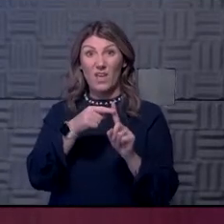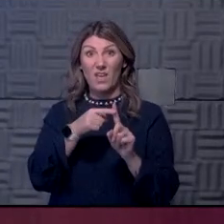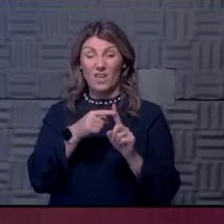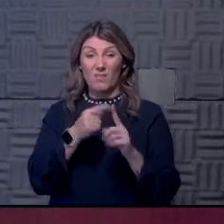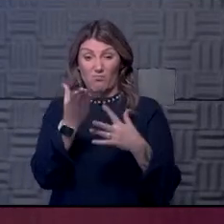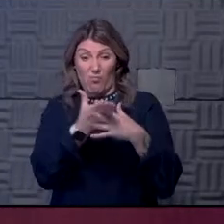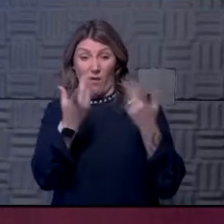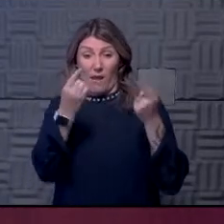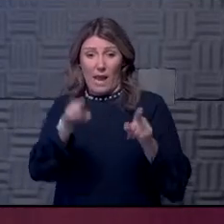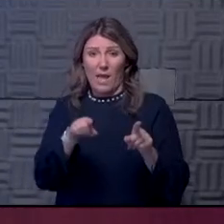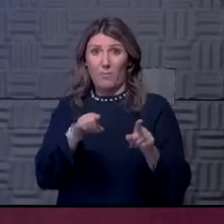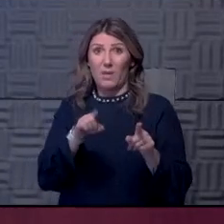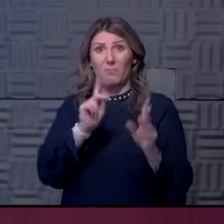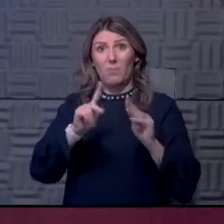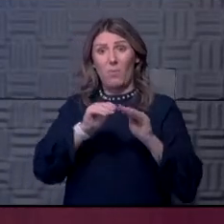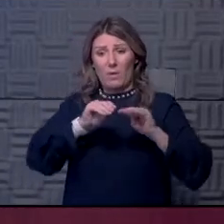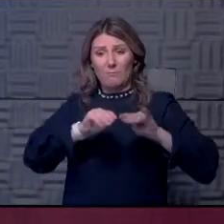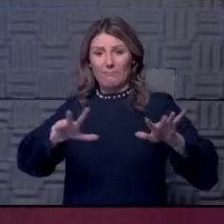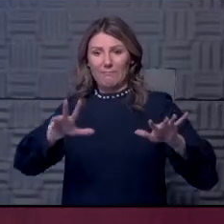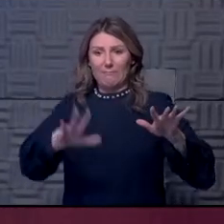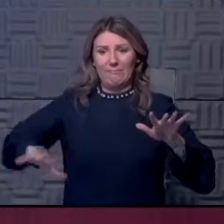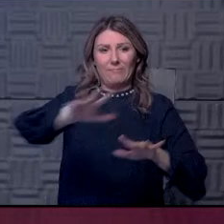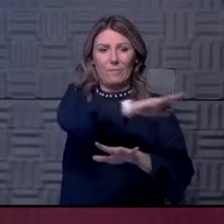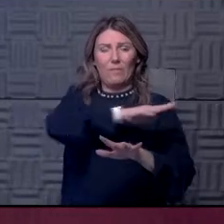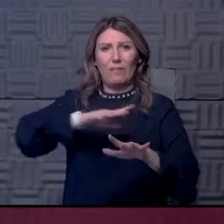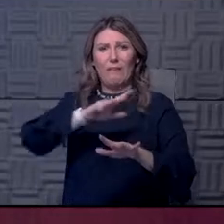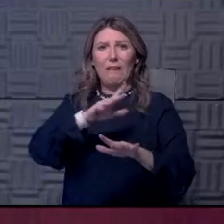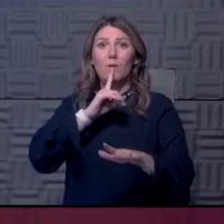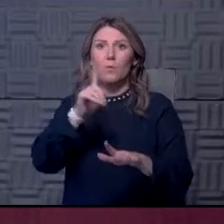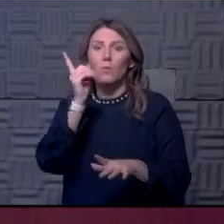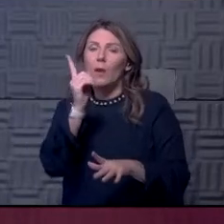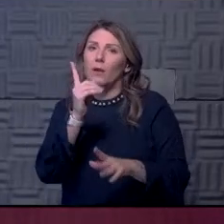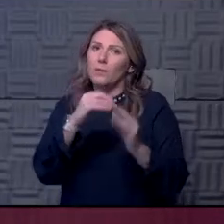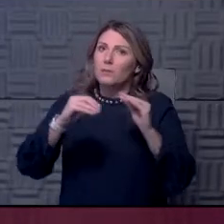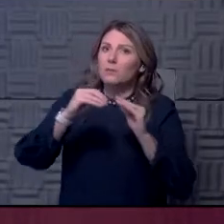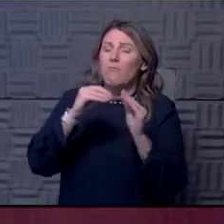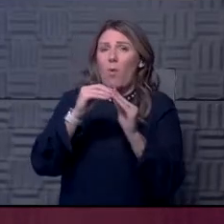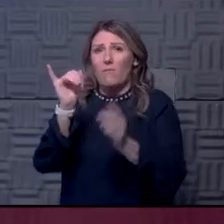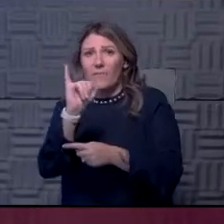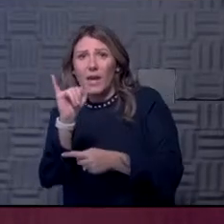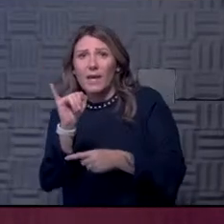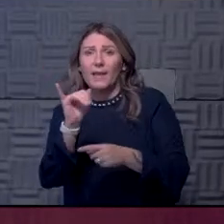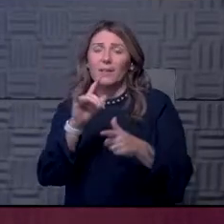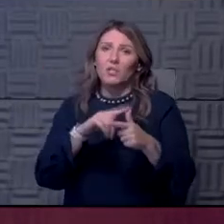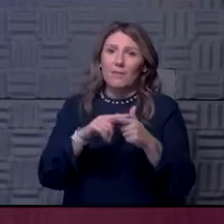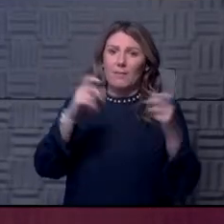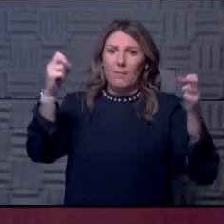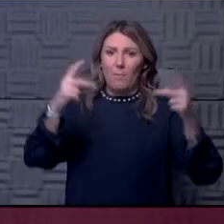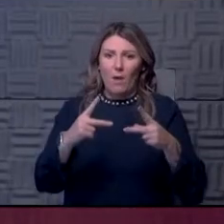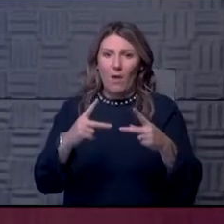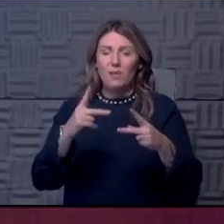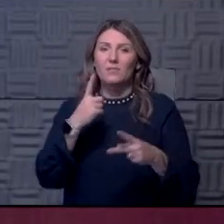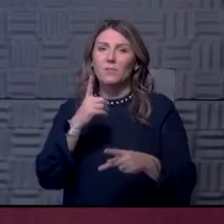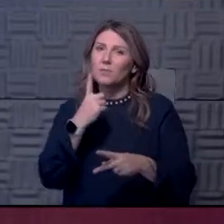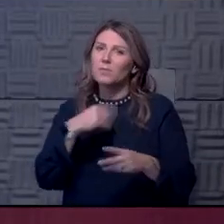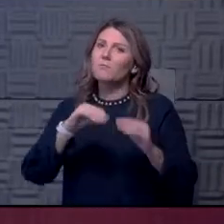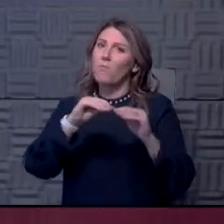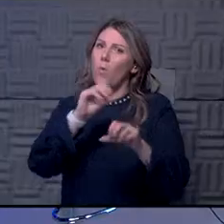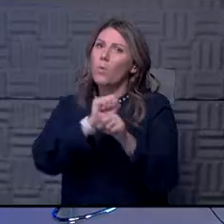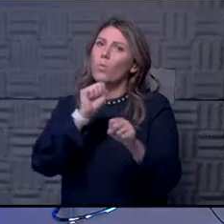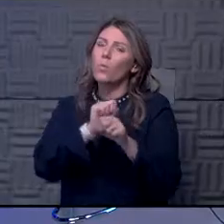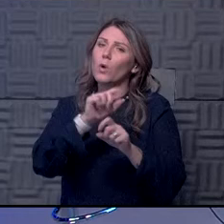unfortunately that seem to be much hotter than we are right now. So, so we're going to have work cut out for us. think as, as we regather for spring semester.